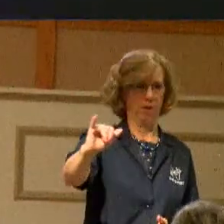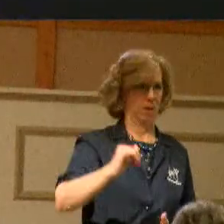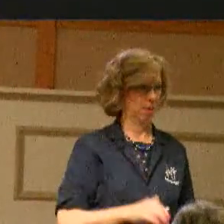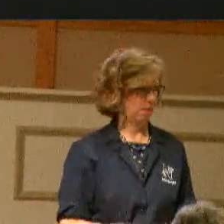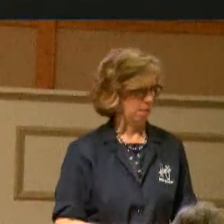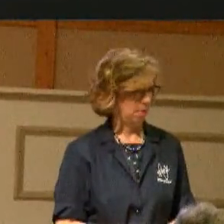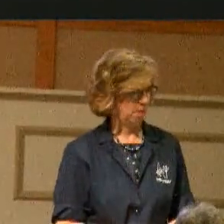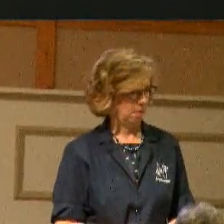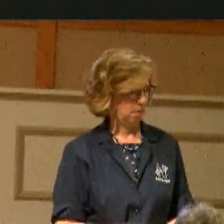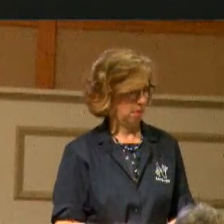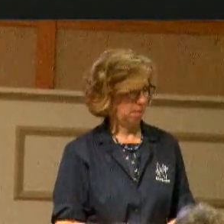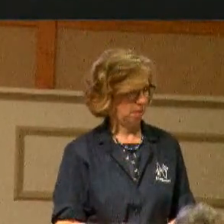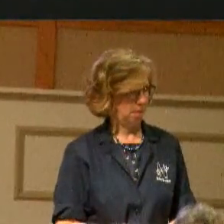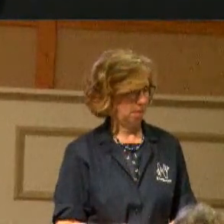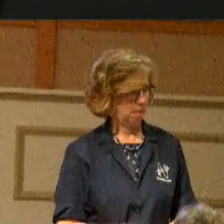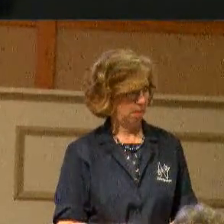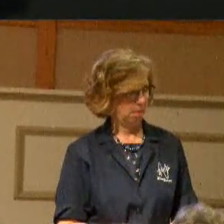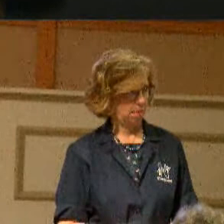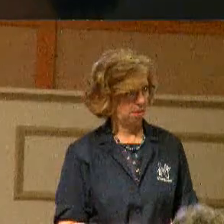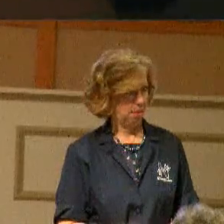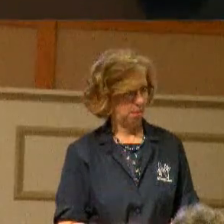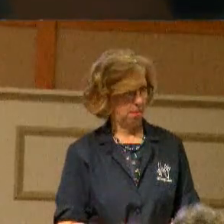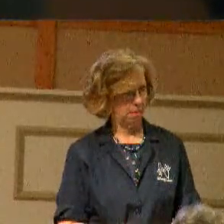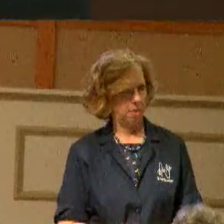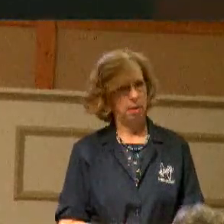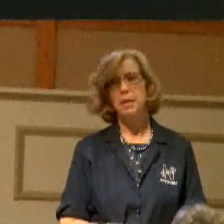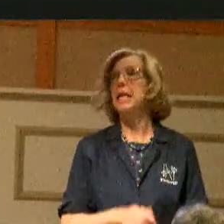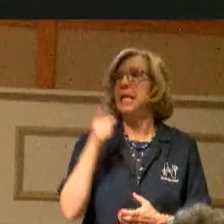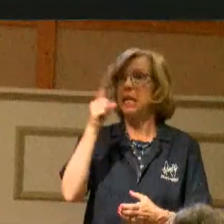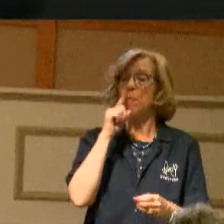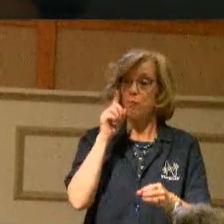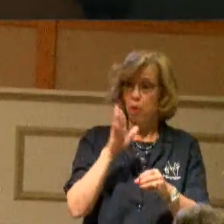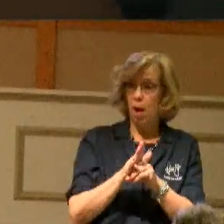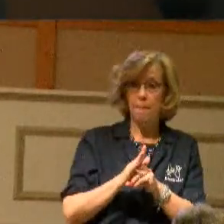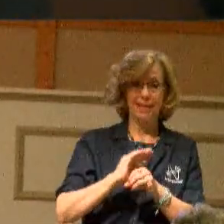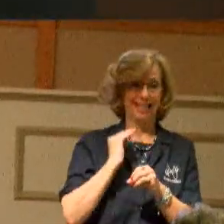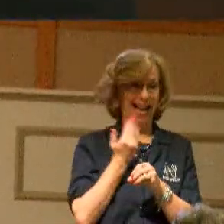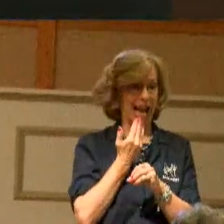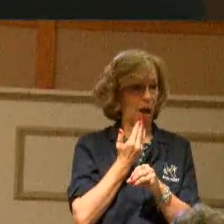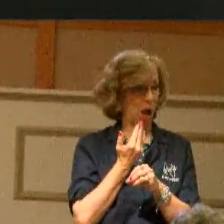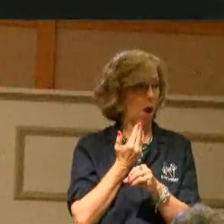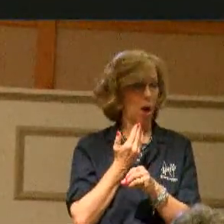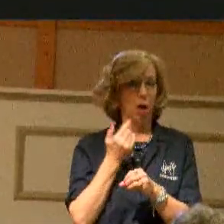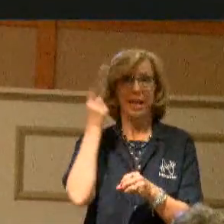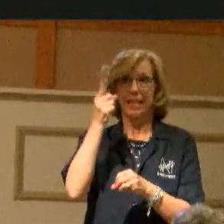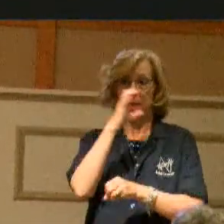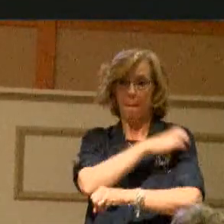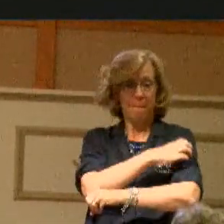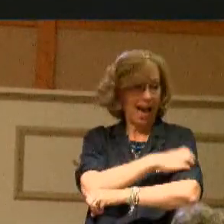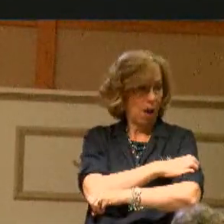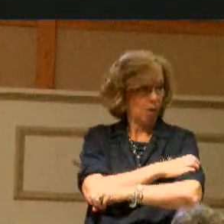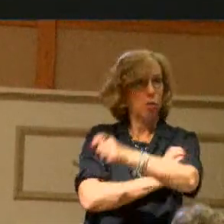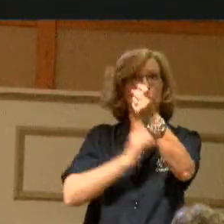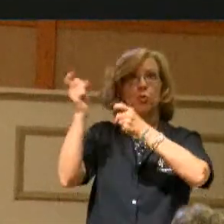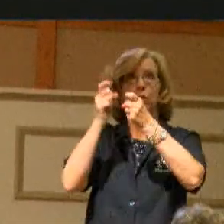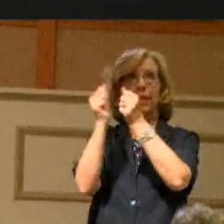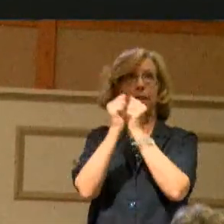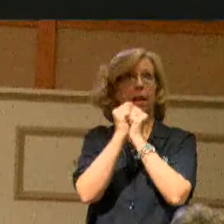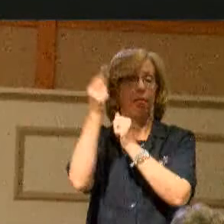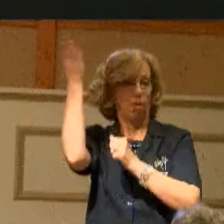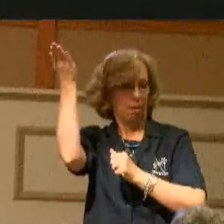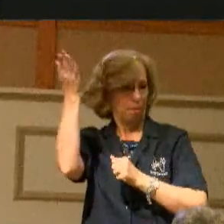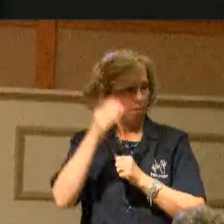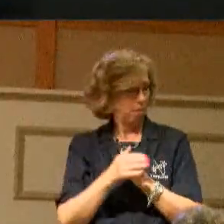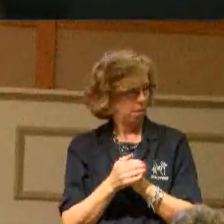His power. Now, He's promised His power to reign with Him. He's